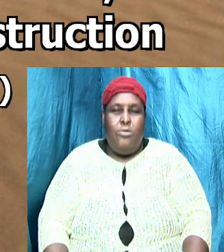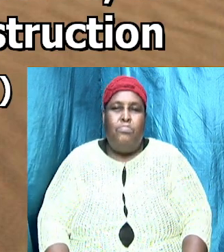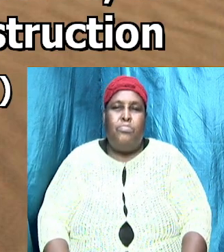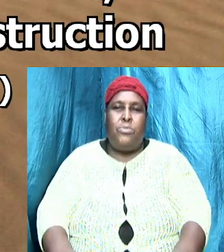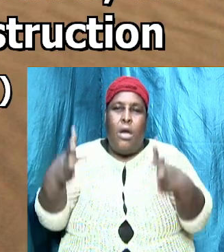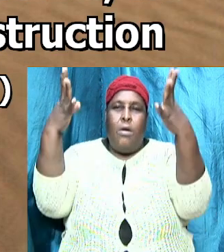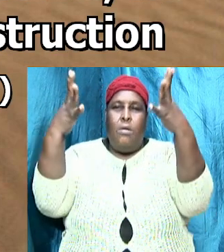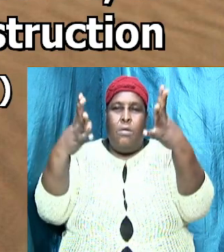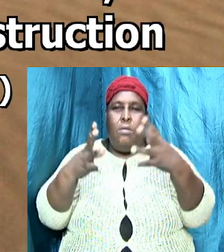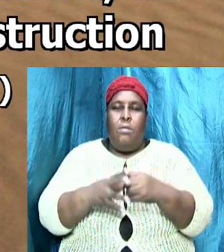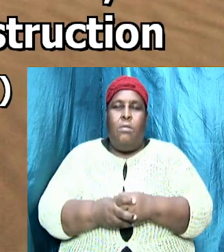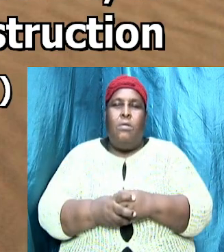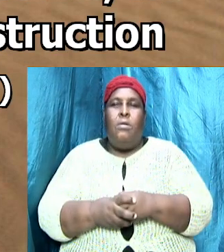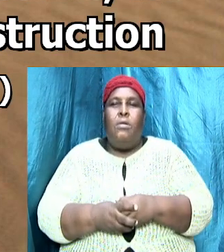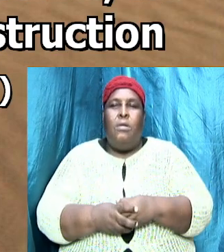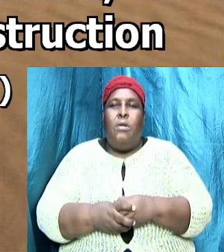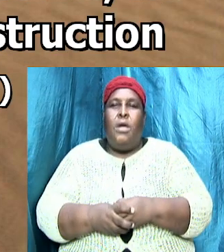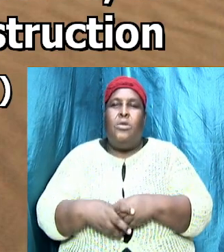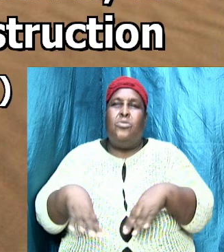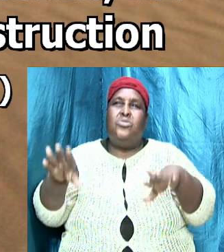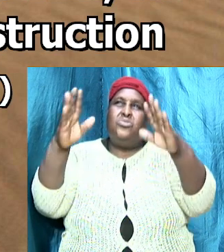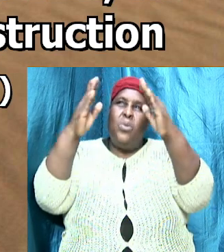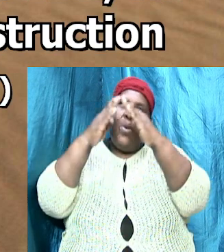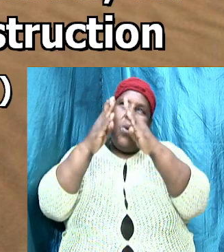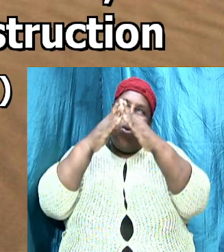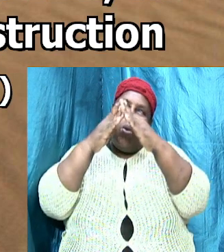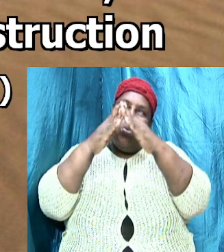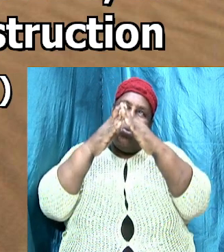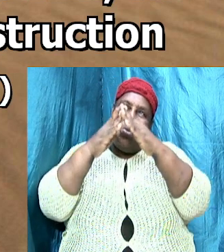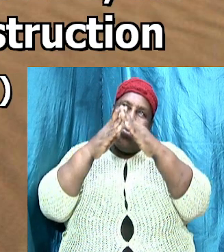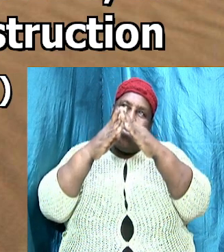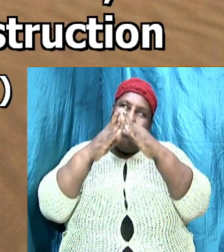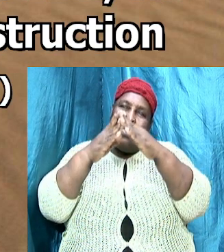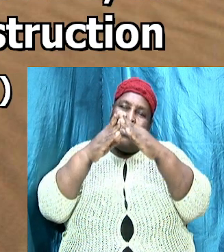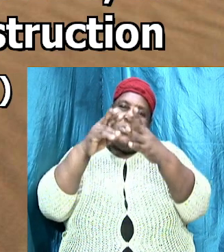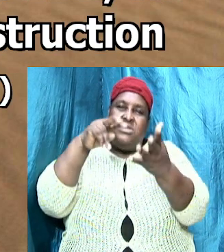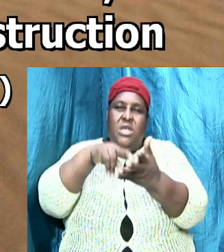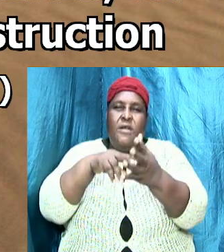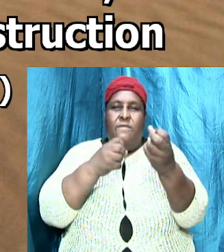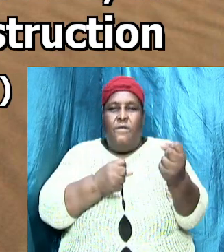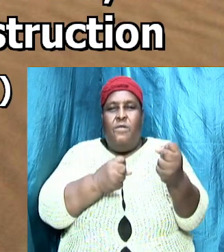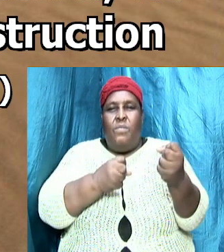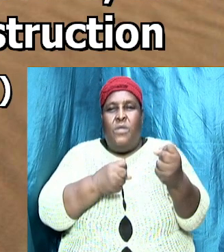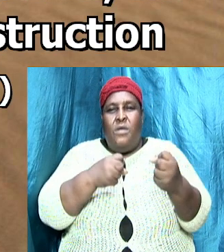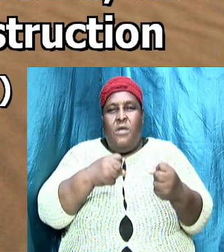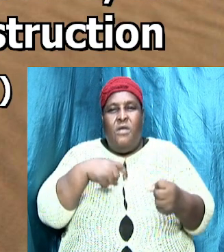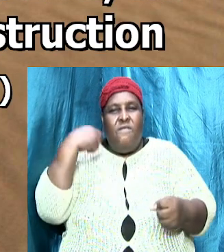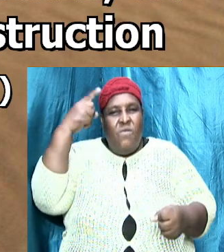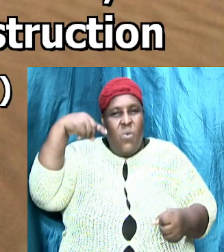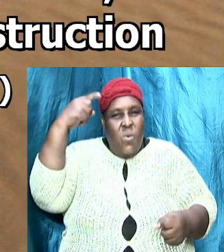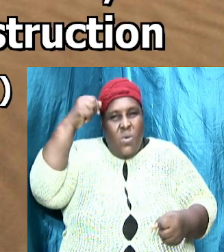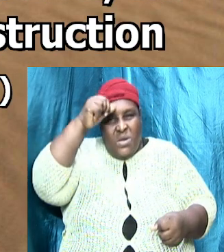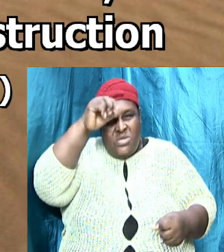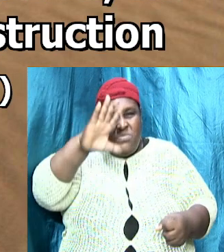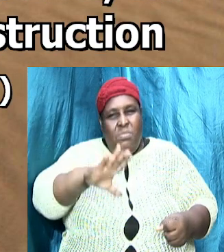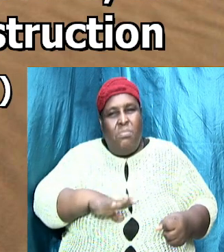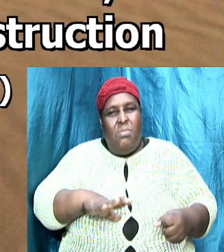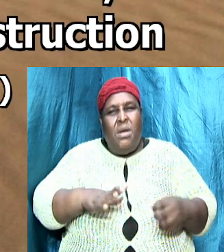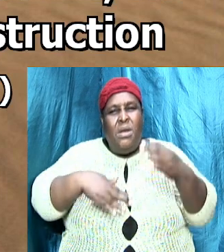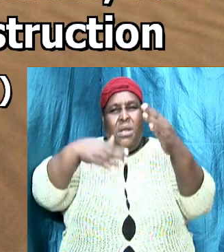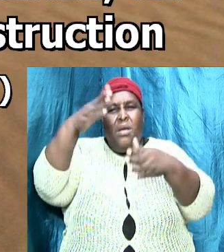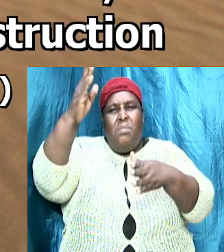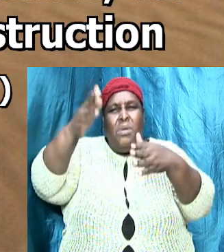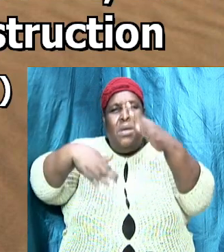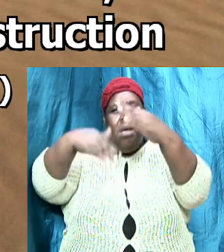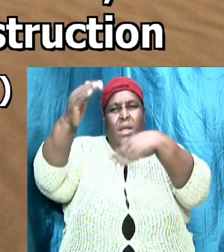up and this house stood firm the foolish man built his house upon the sand and the rain came